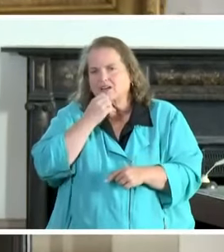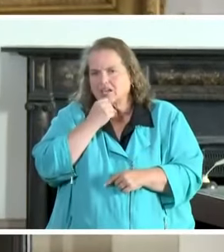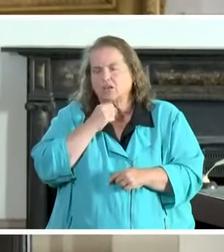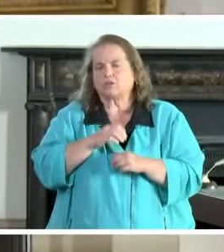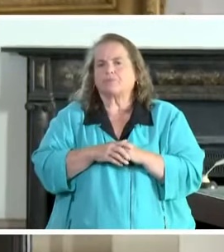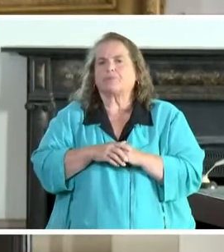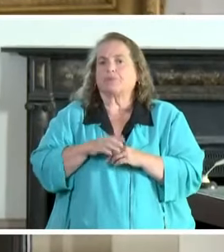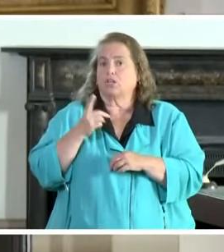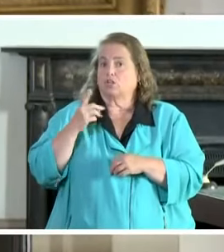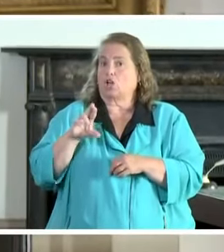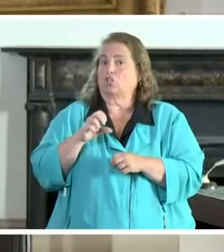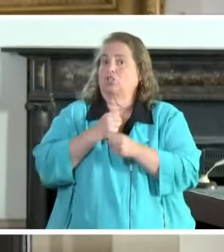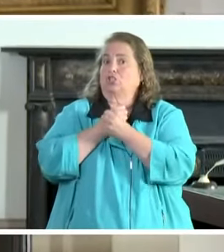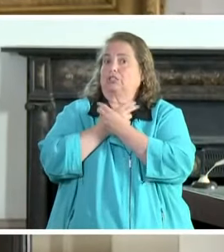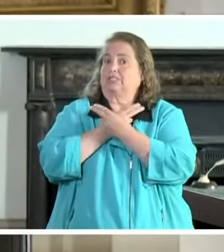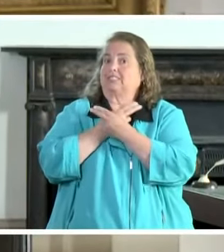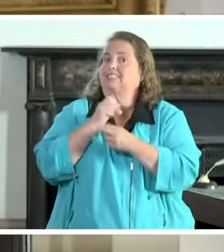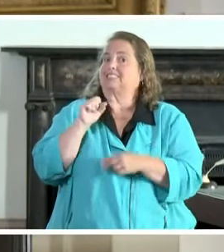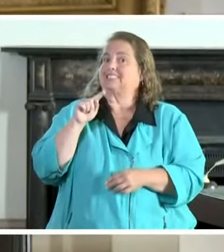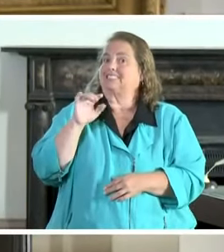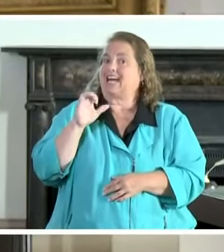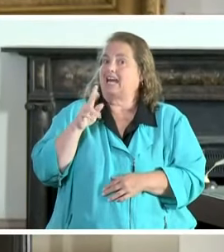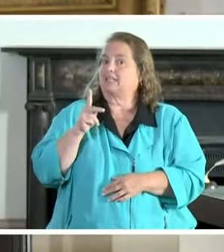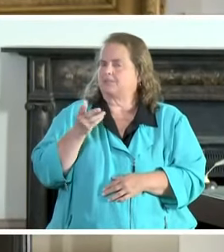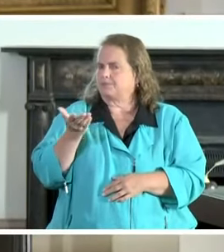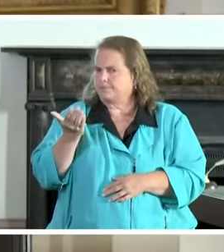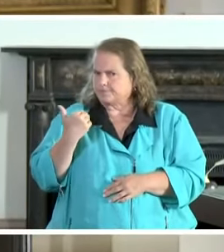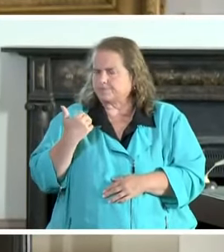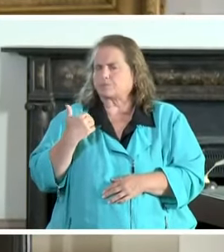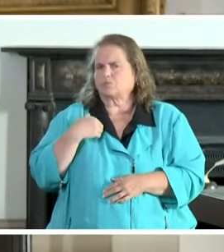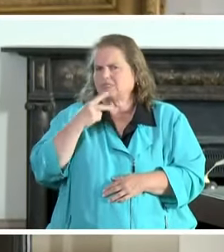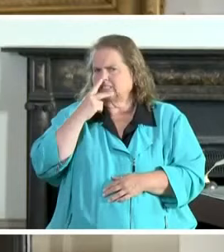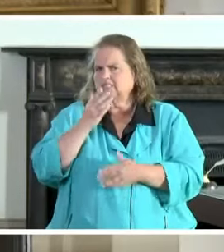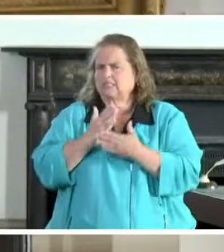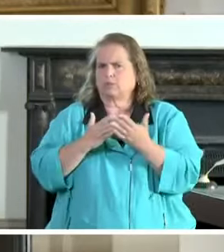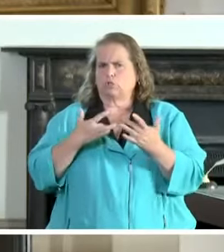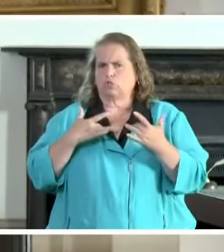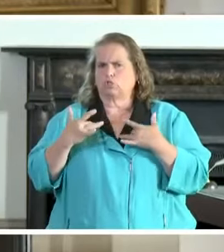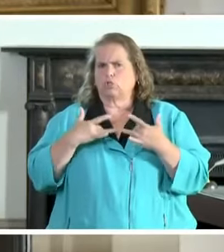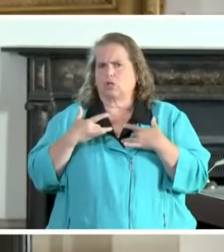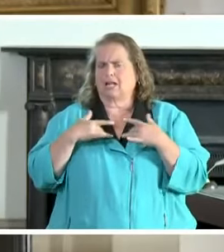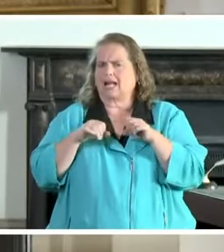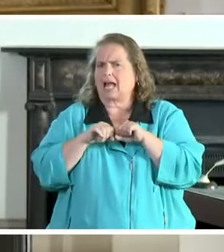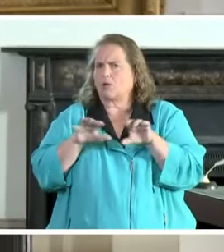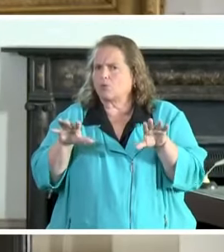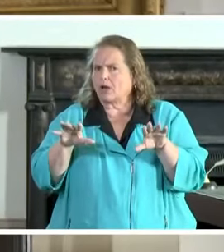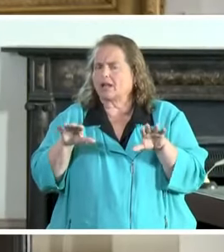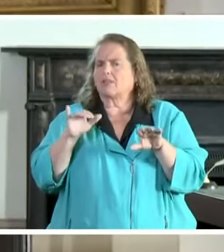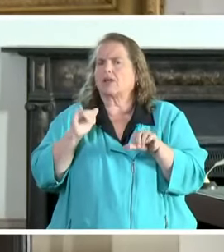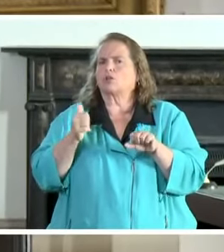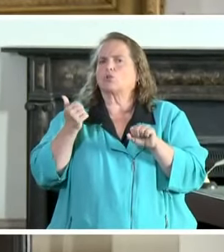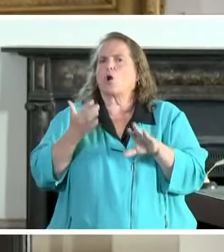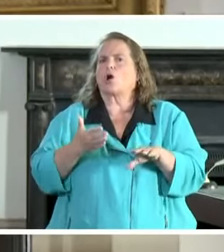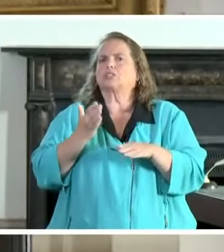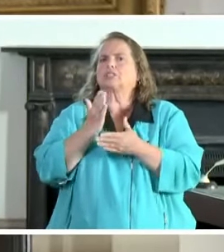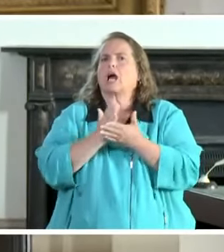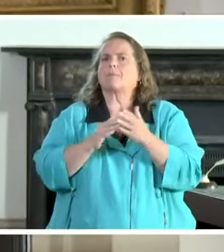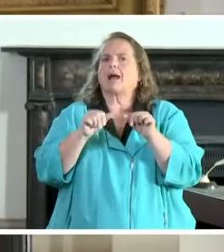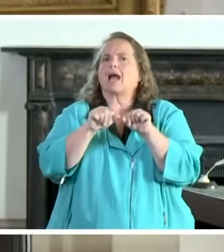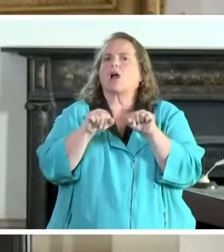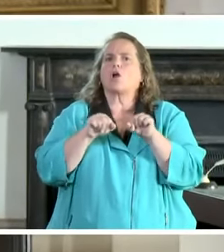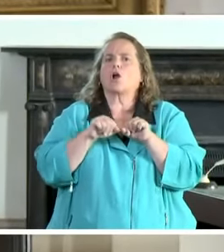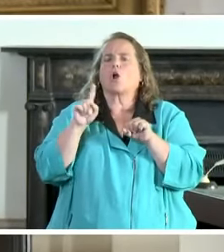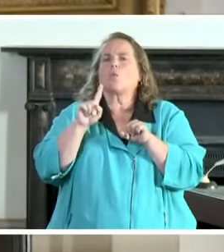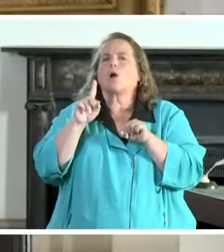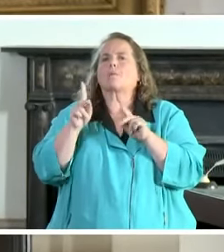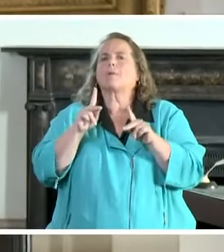come up for a minute we are seeing some concerning outbreaks that are being caused by areas where people are traveling